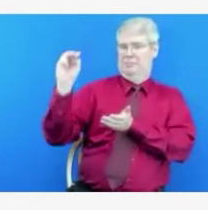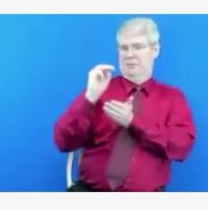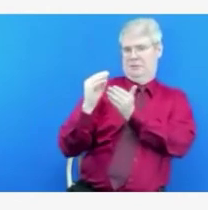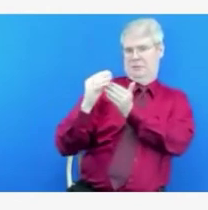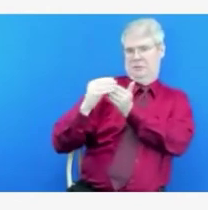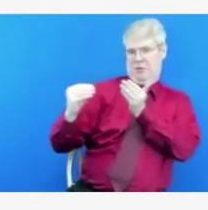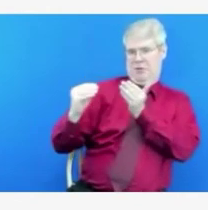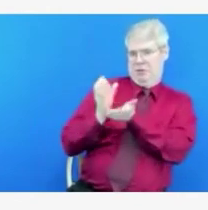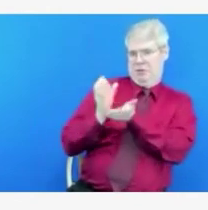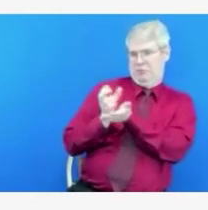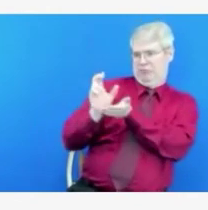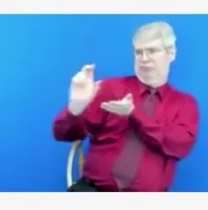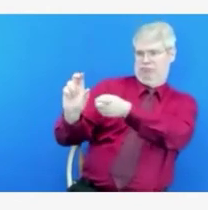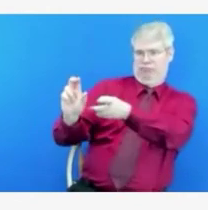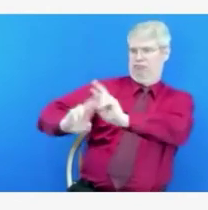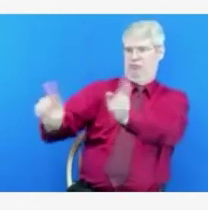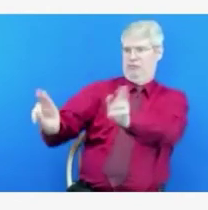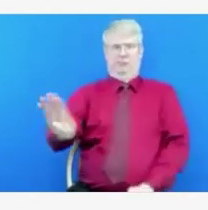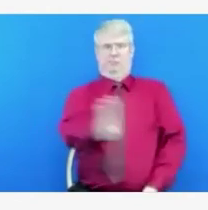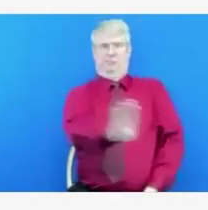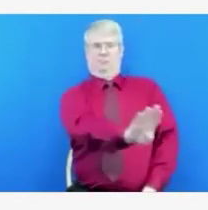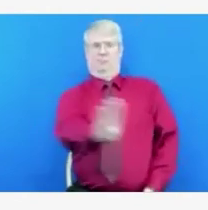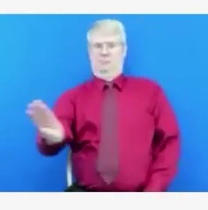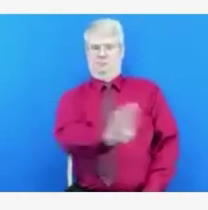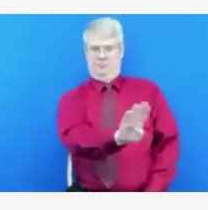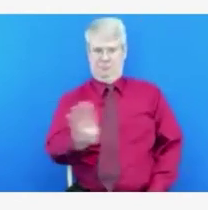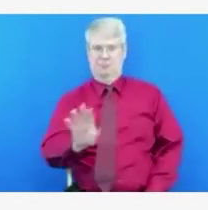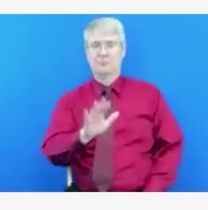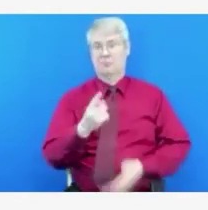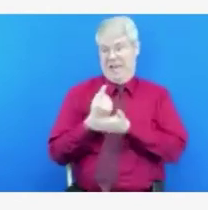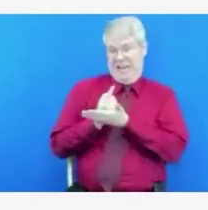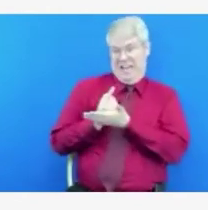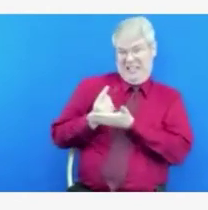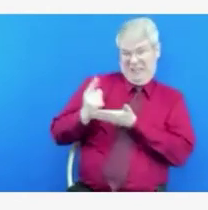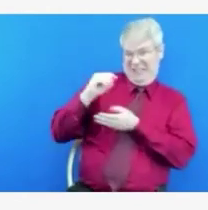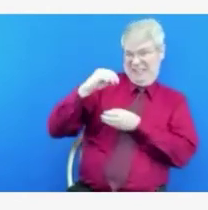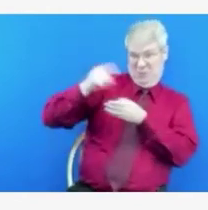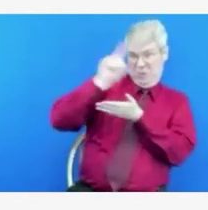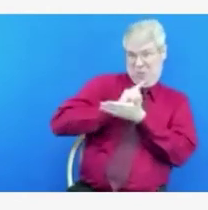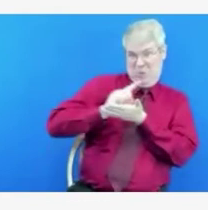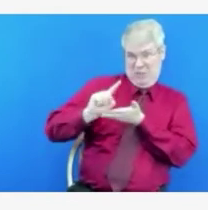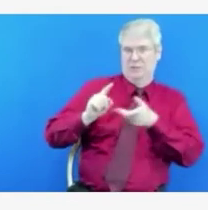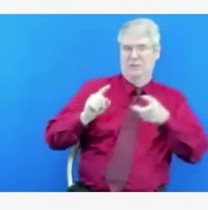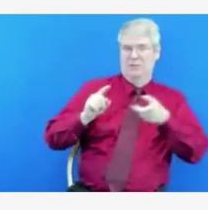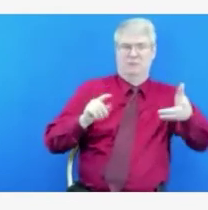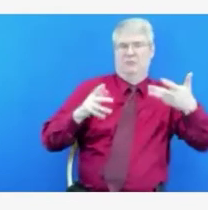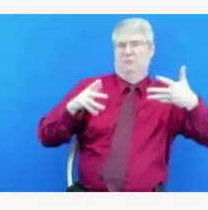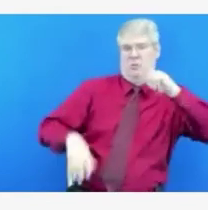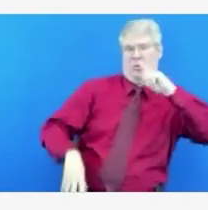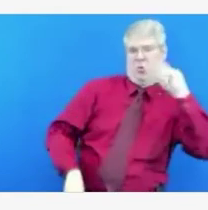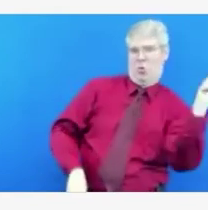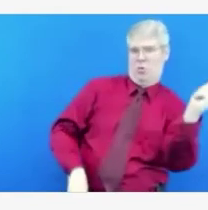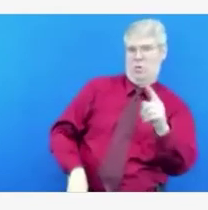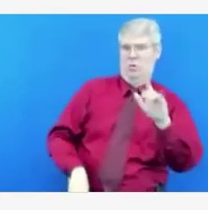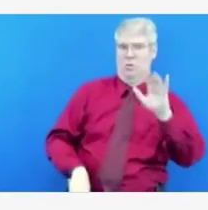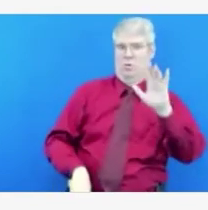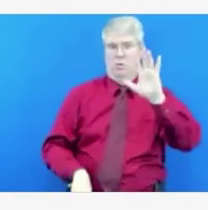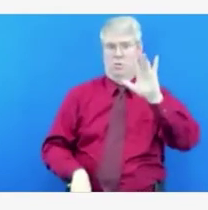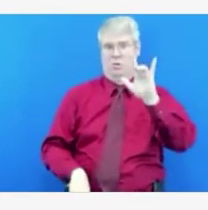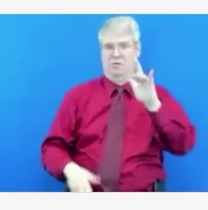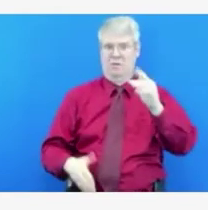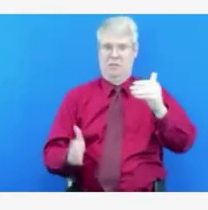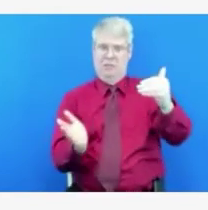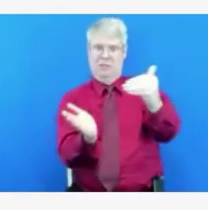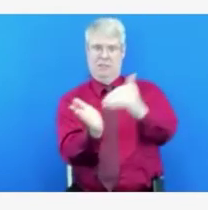schools are really looking for more timely results than the vault test kits can provide because those are a longer PCR test.